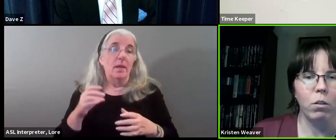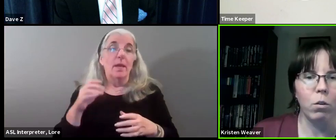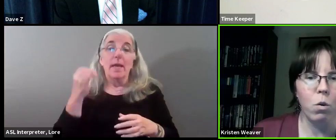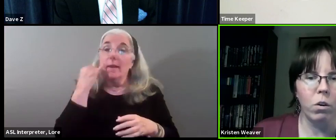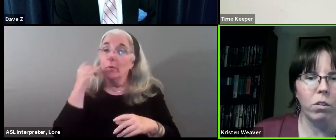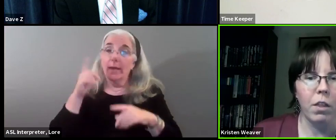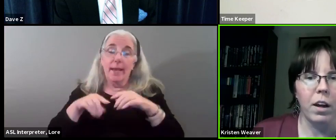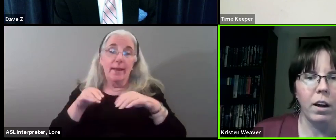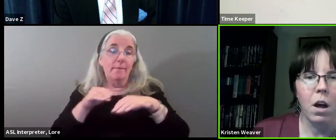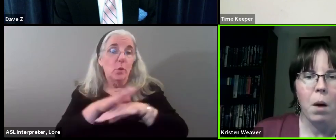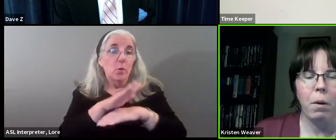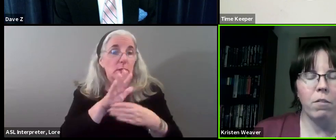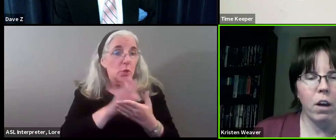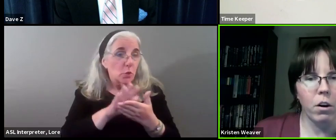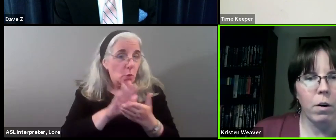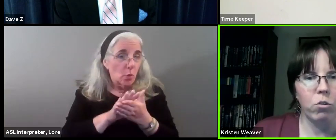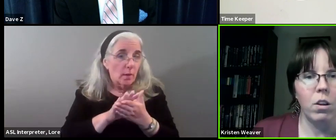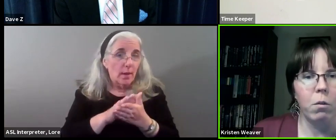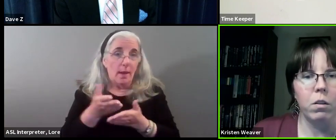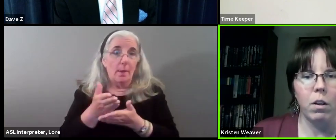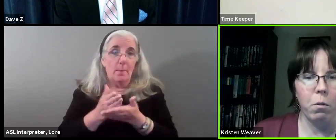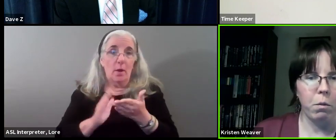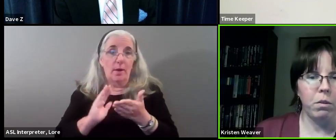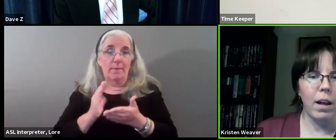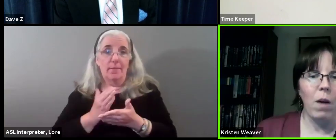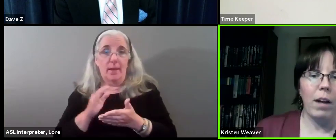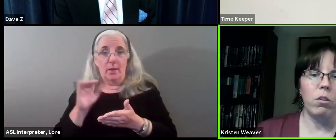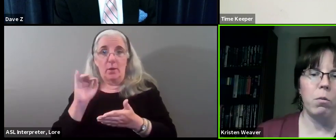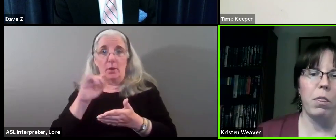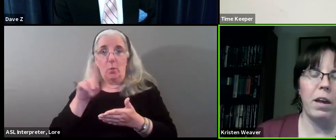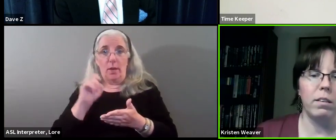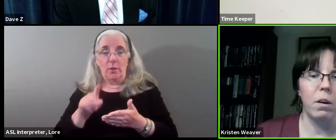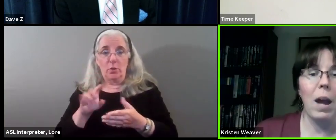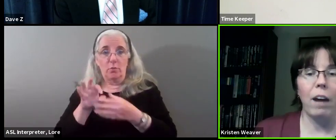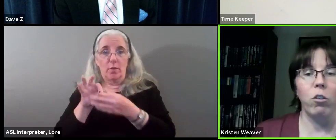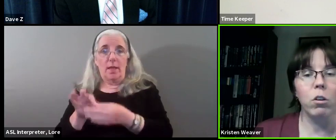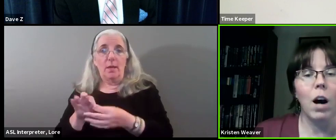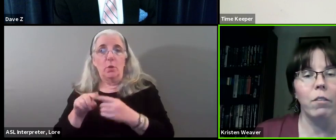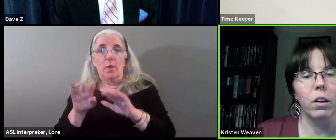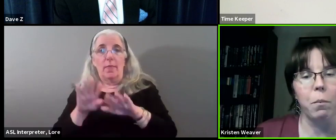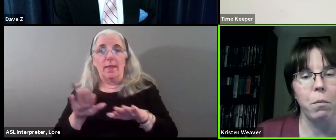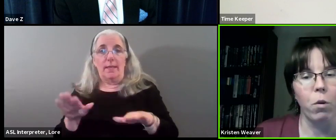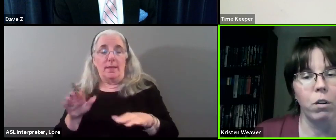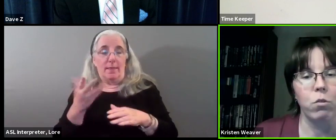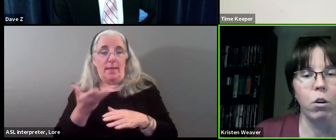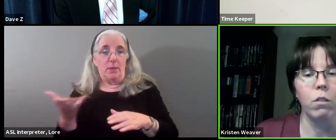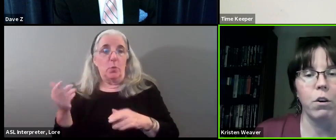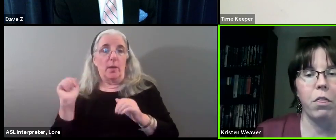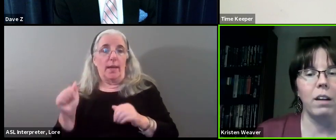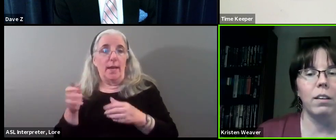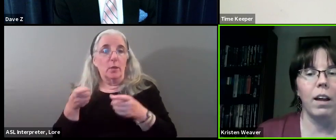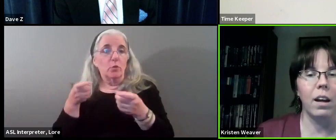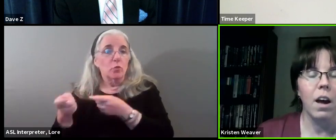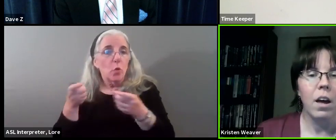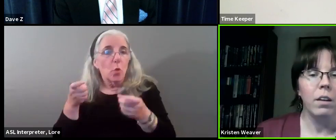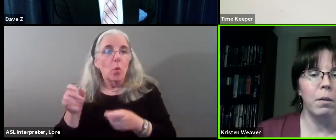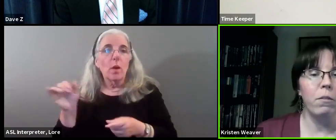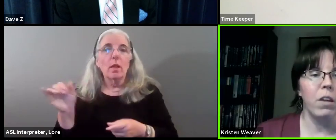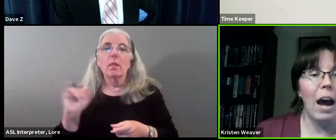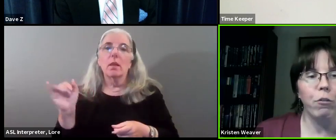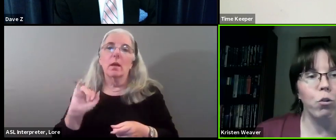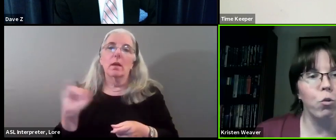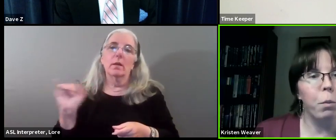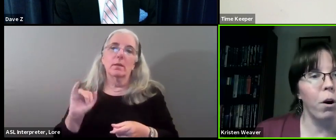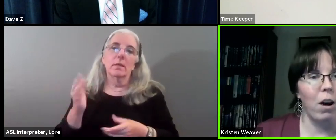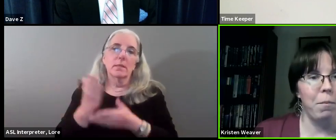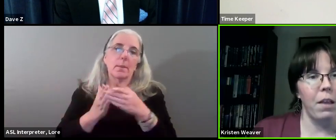influence the schools, I think part of the other question that was that we were sent had to do with things that we actually do have a little bit more control over things like some